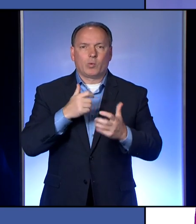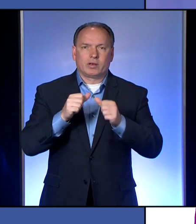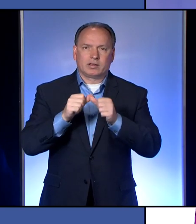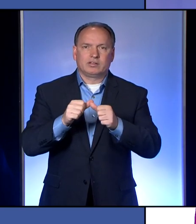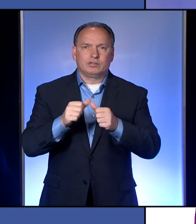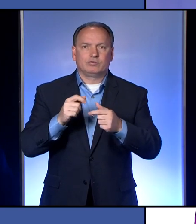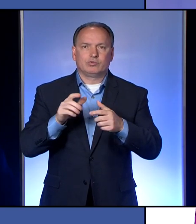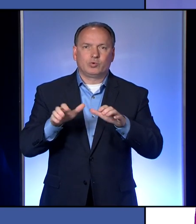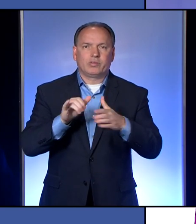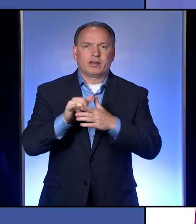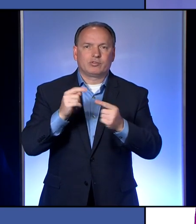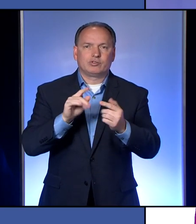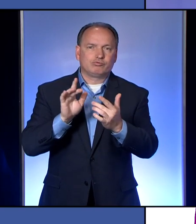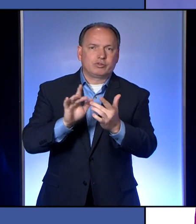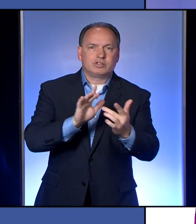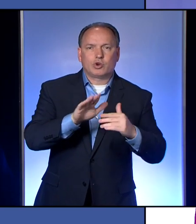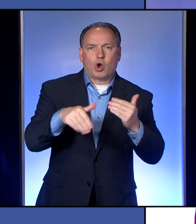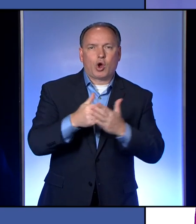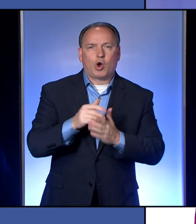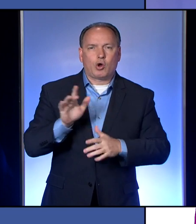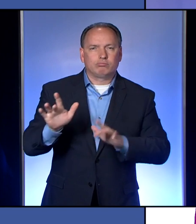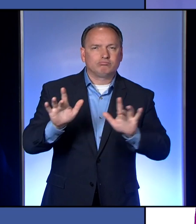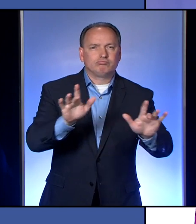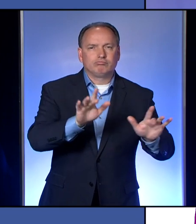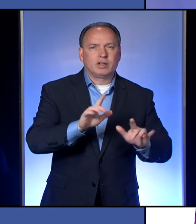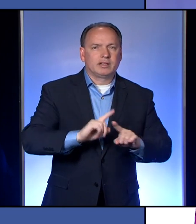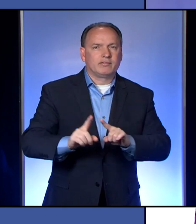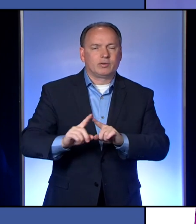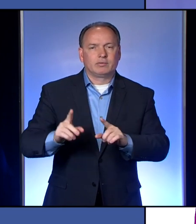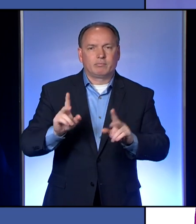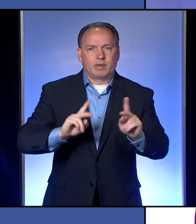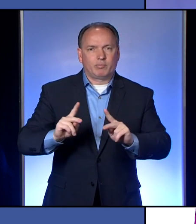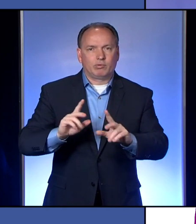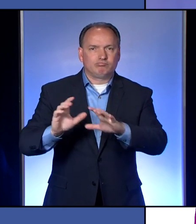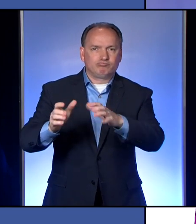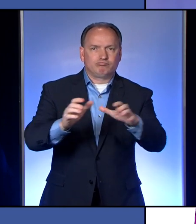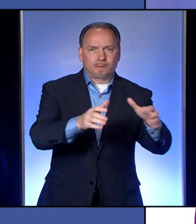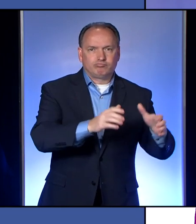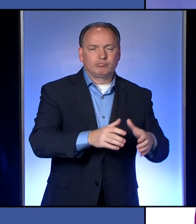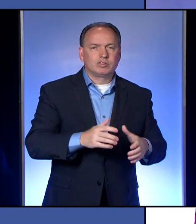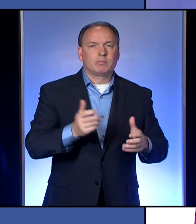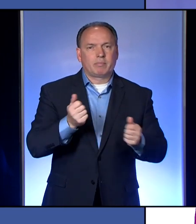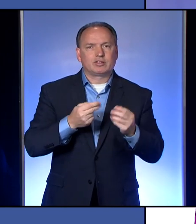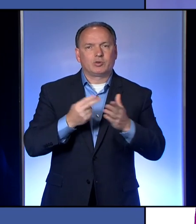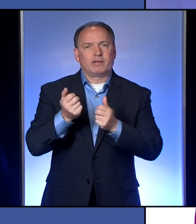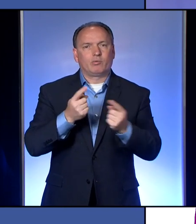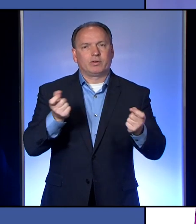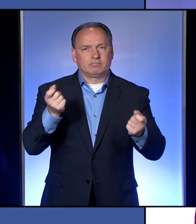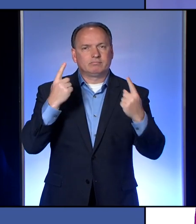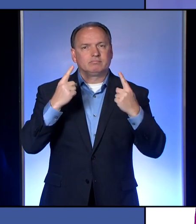on doing that and trying to reach all these different pockets of our populations to make sure everyone gets the messages.